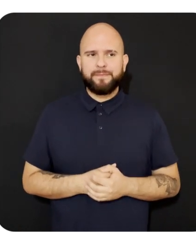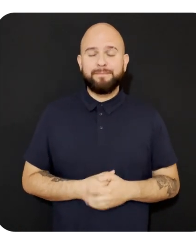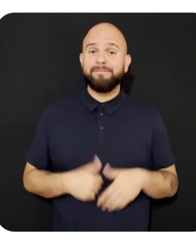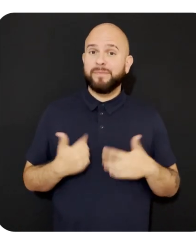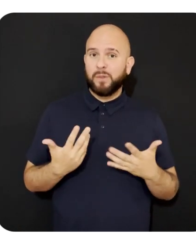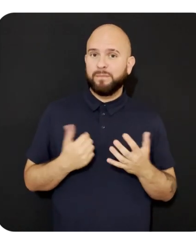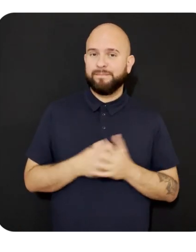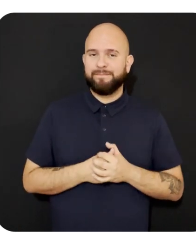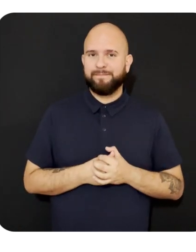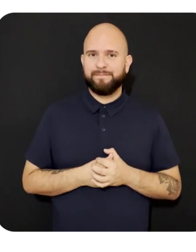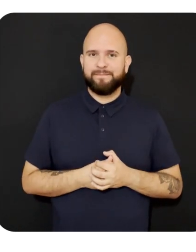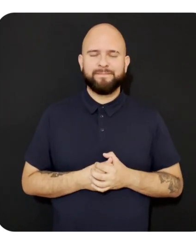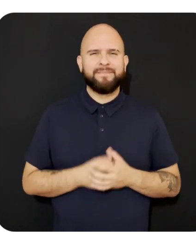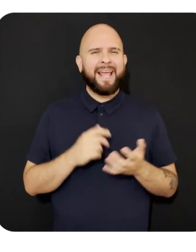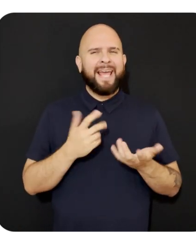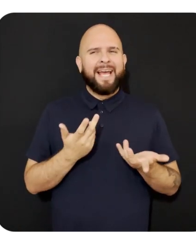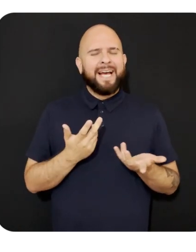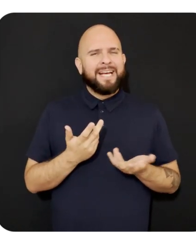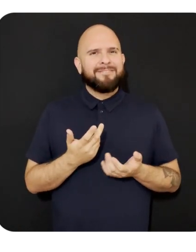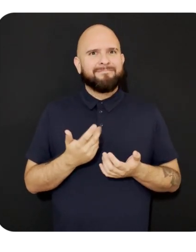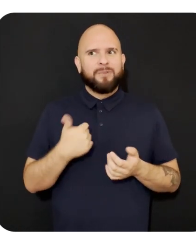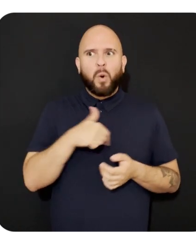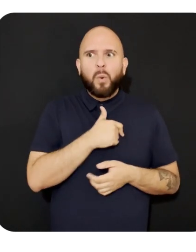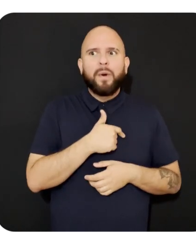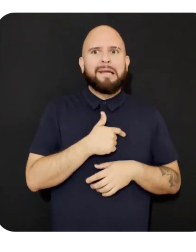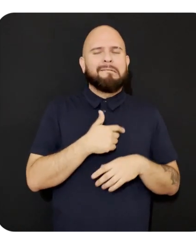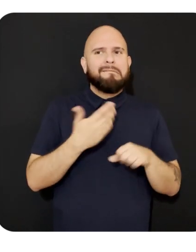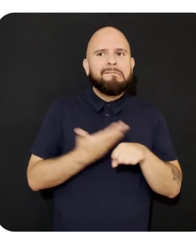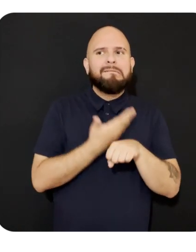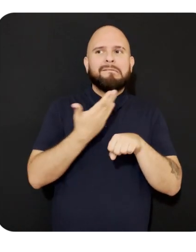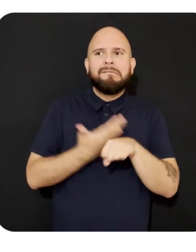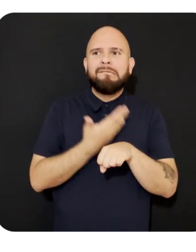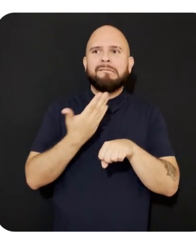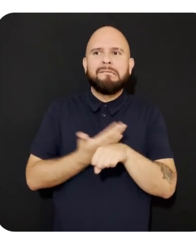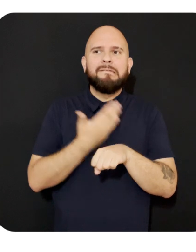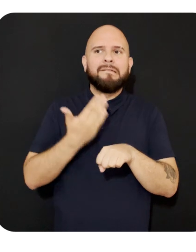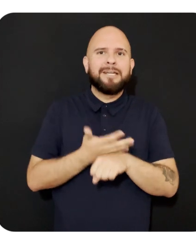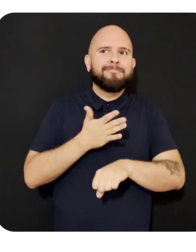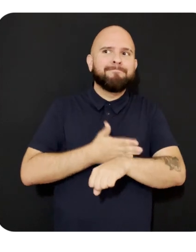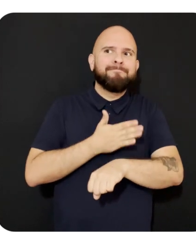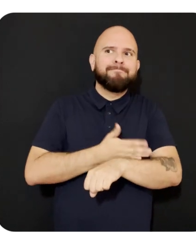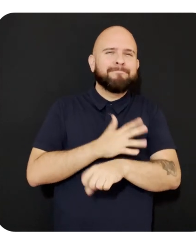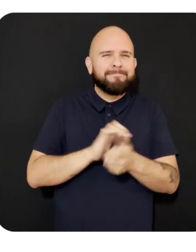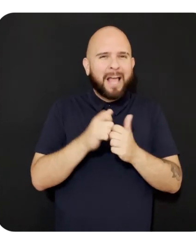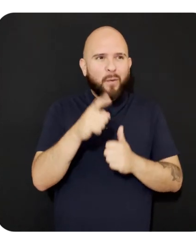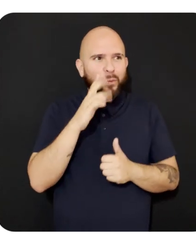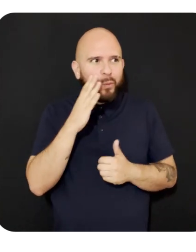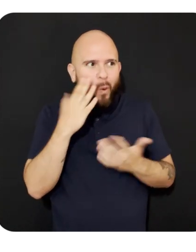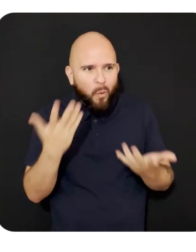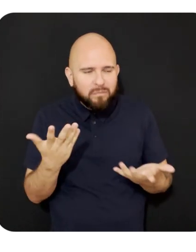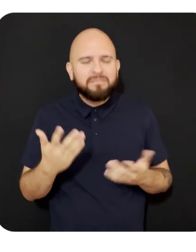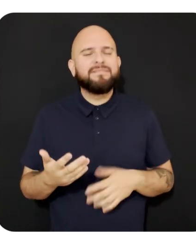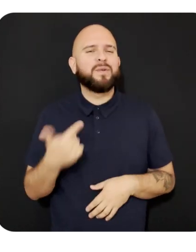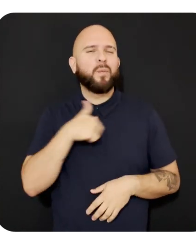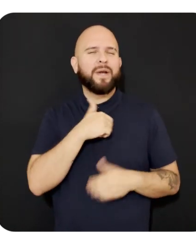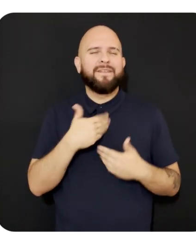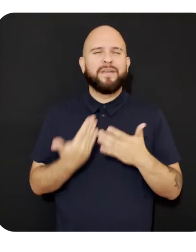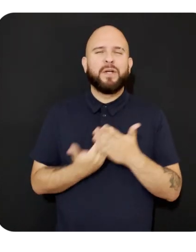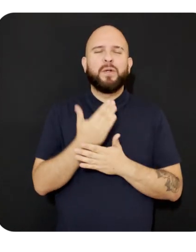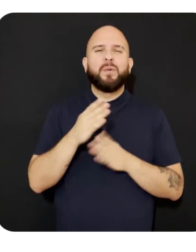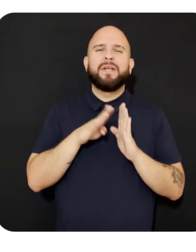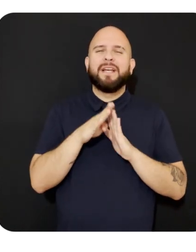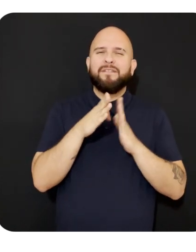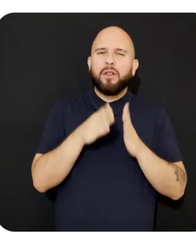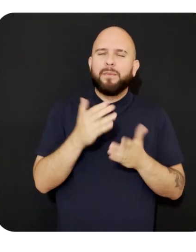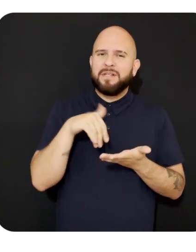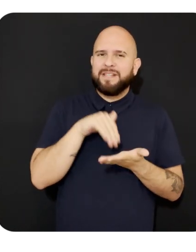So how can you stay up to date as we continuously make improvements going forward? The brand new developer center is a good place to